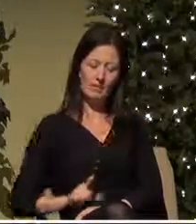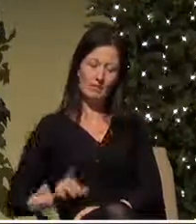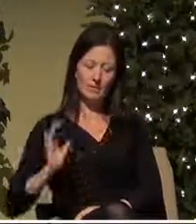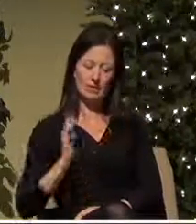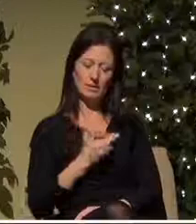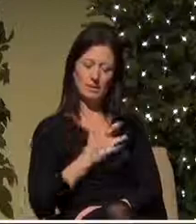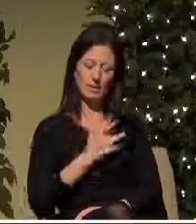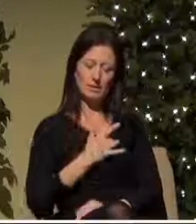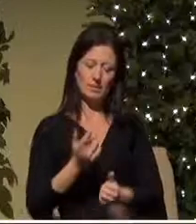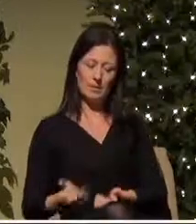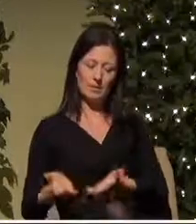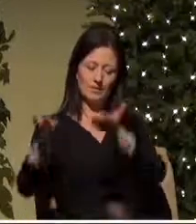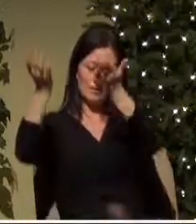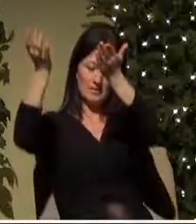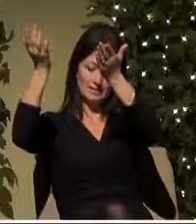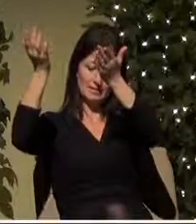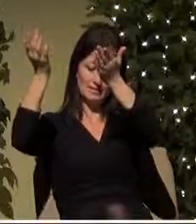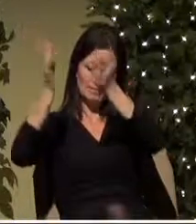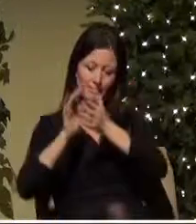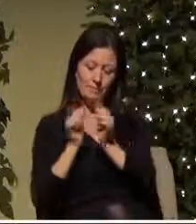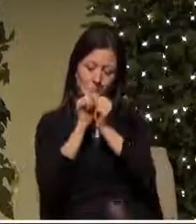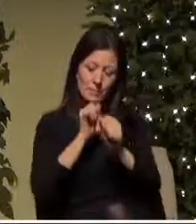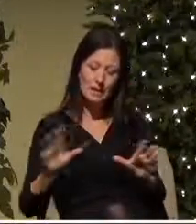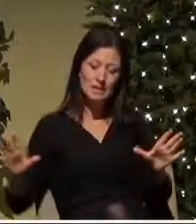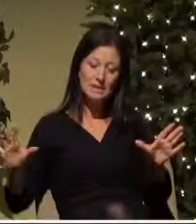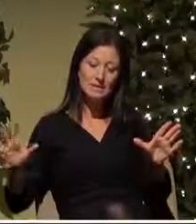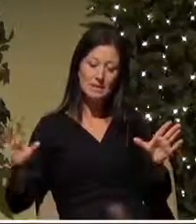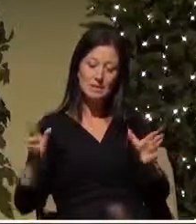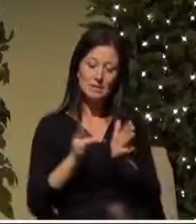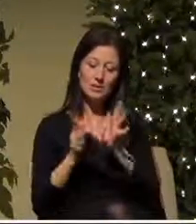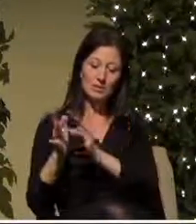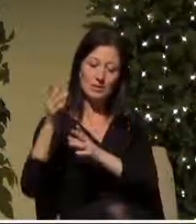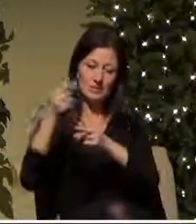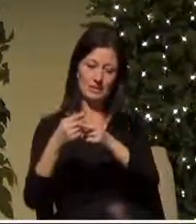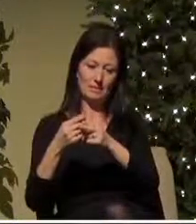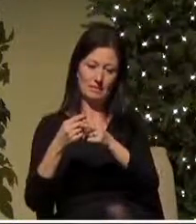you bless us we pray in Jesus name Amen